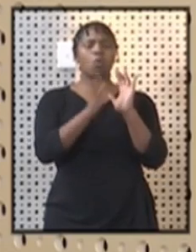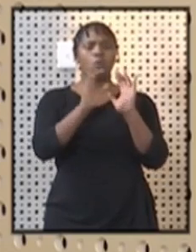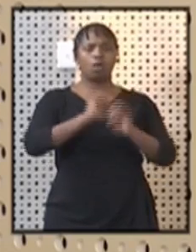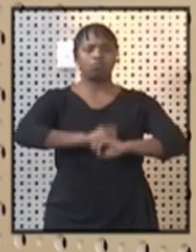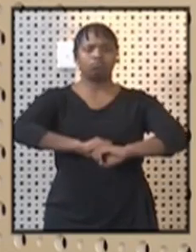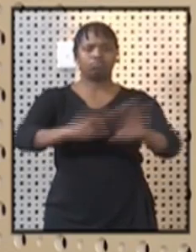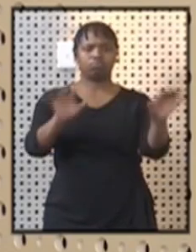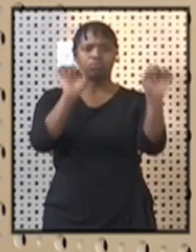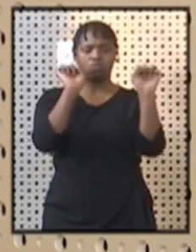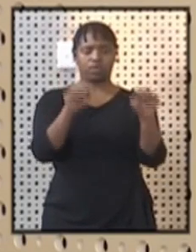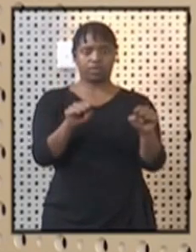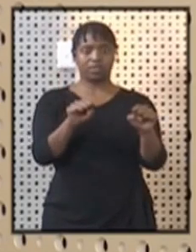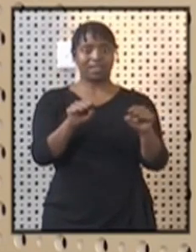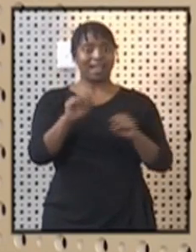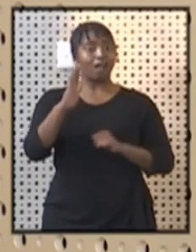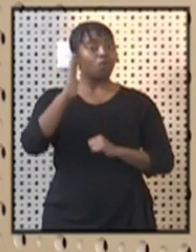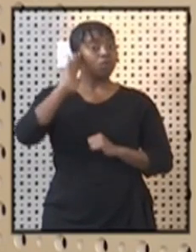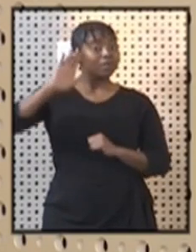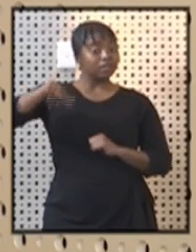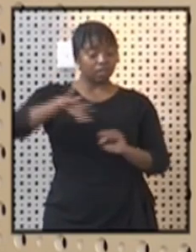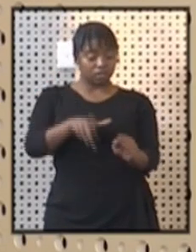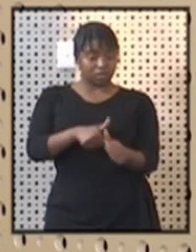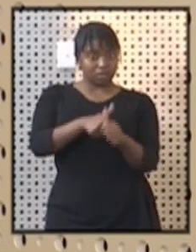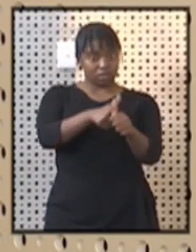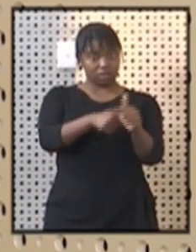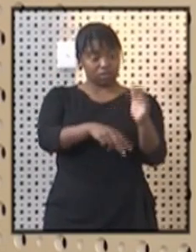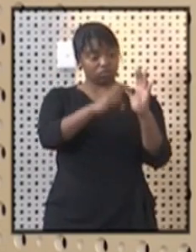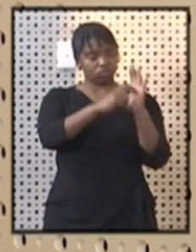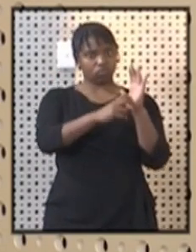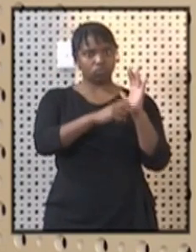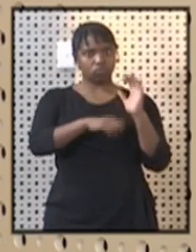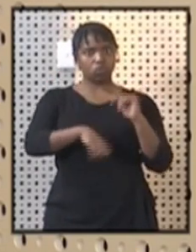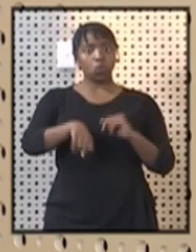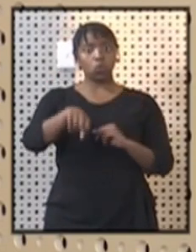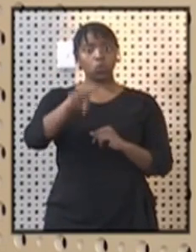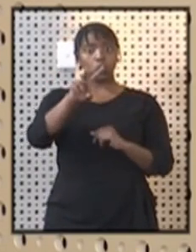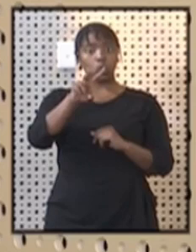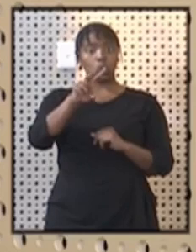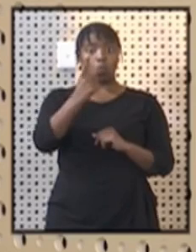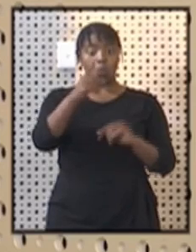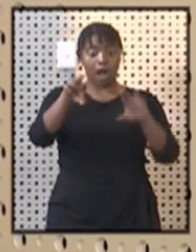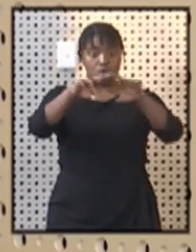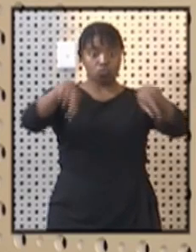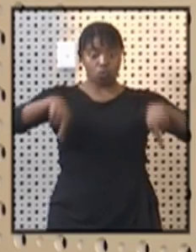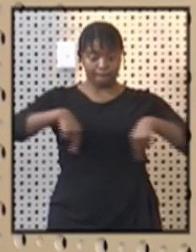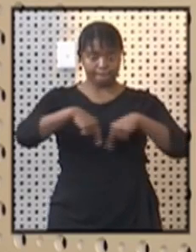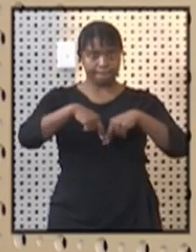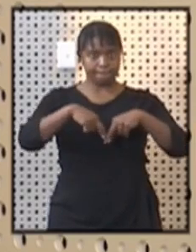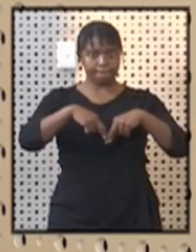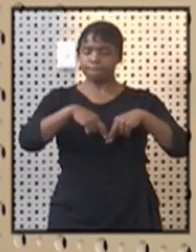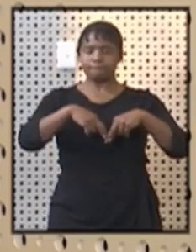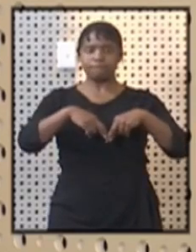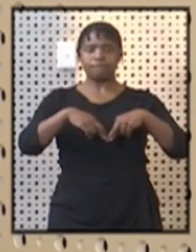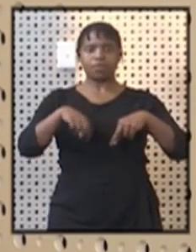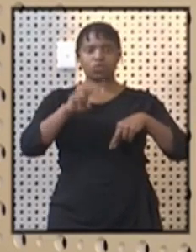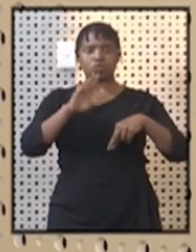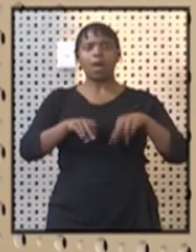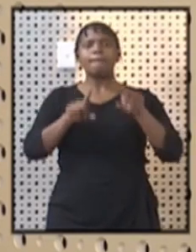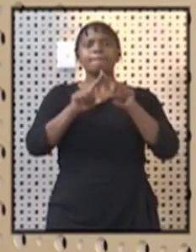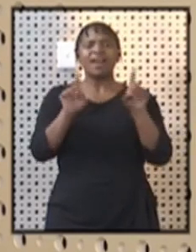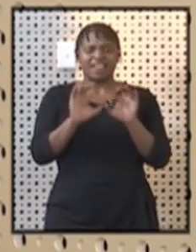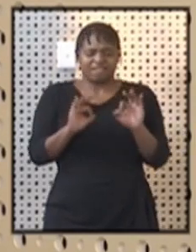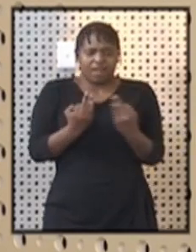that within the accommodation will comply with no more than two persons per room except for a new-tier family.